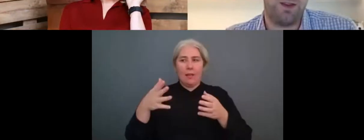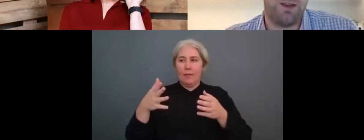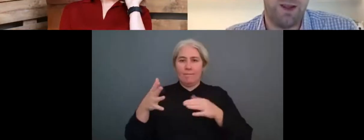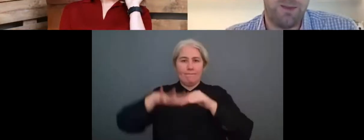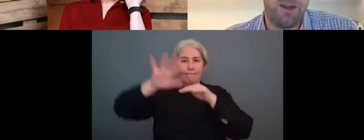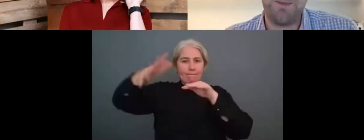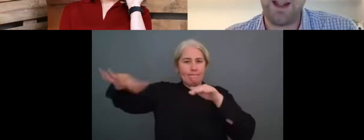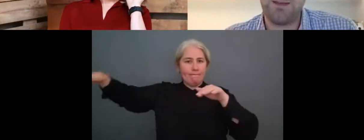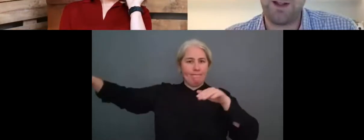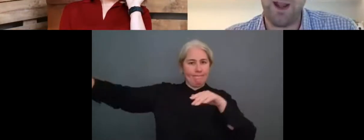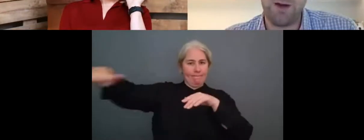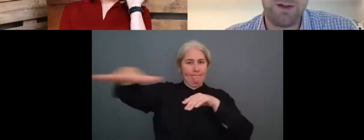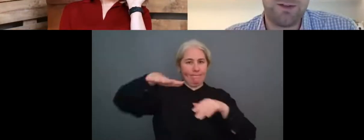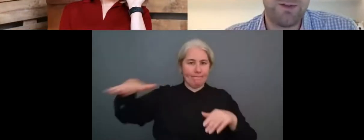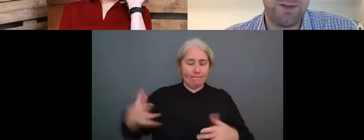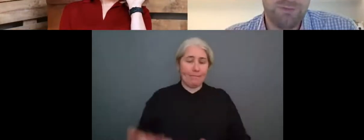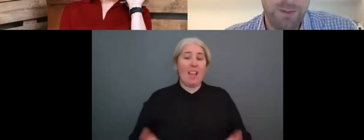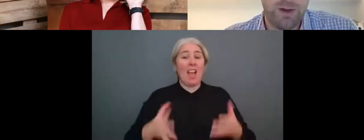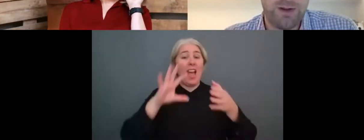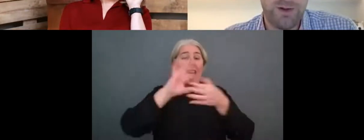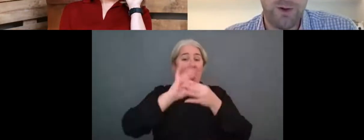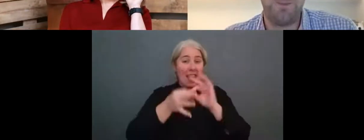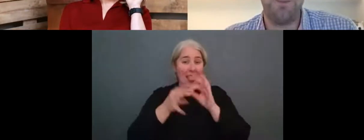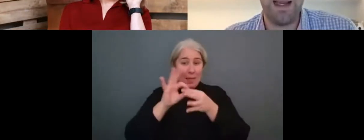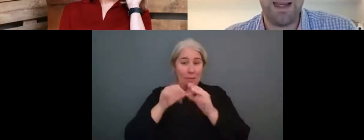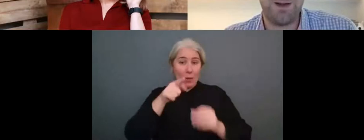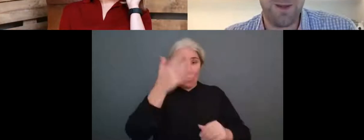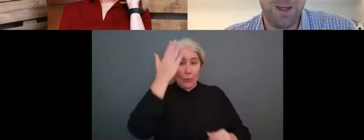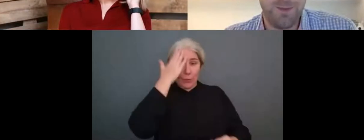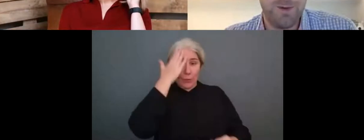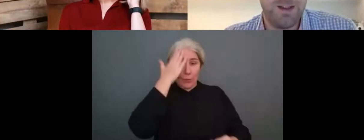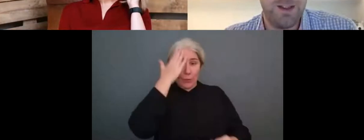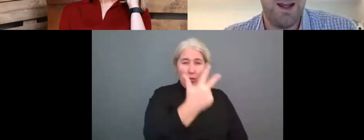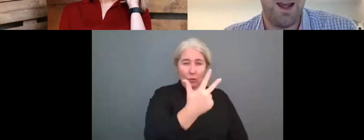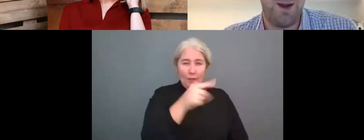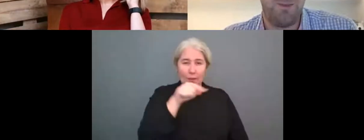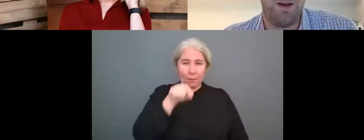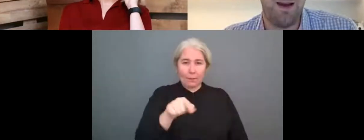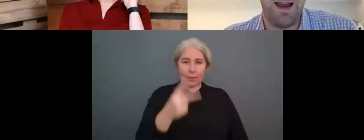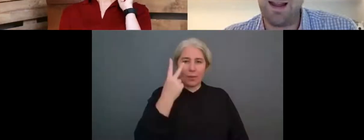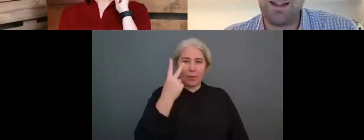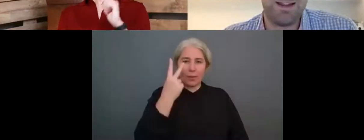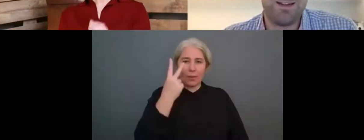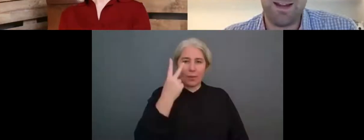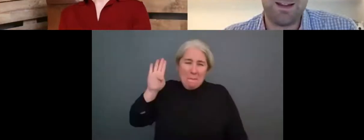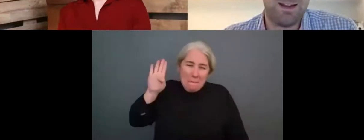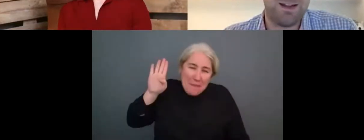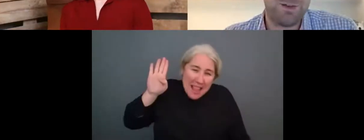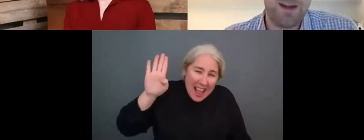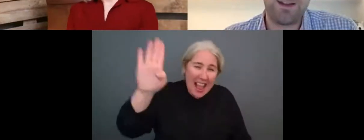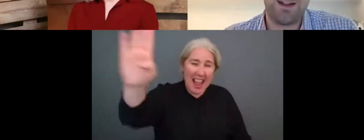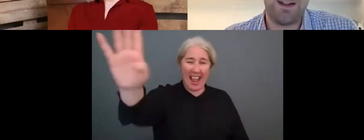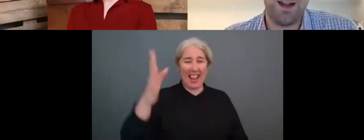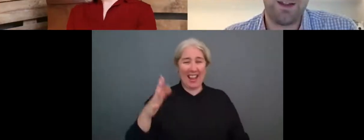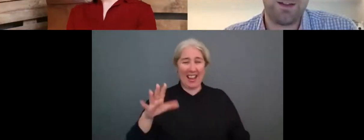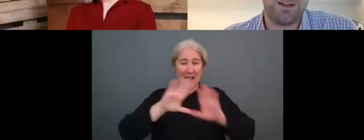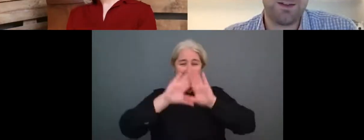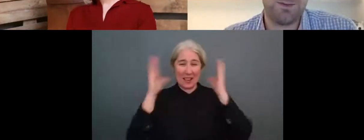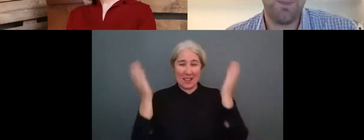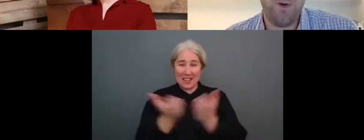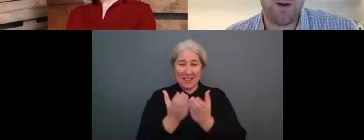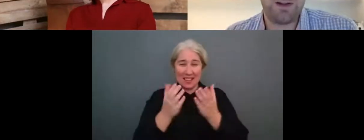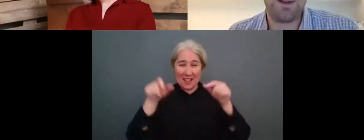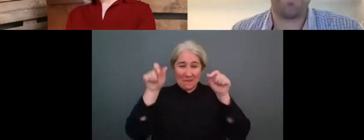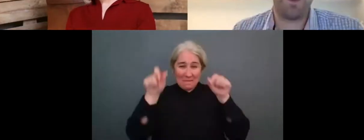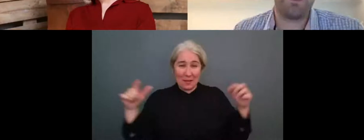like no other, um, the Olympic games alone reaches 3.2 billion people. Huge. Um, and it, that is crazy. And I think